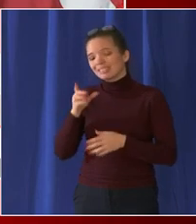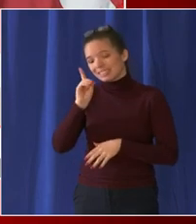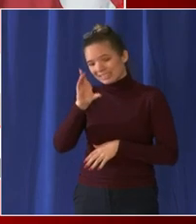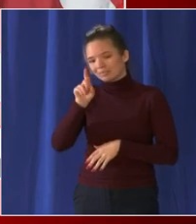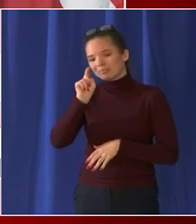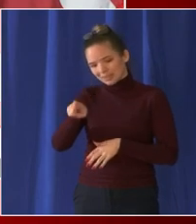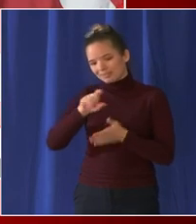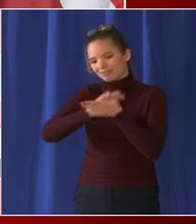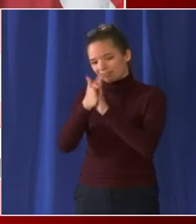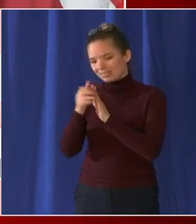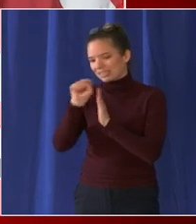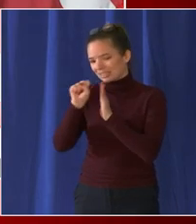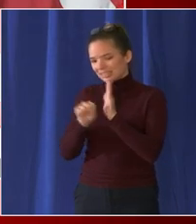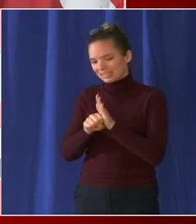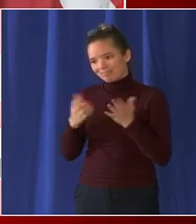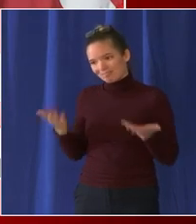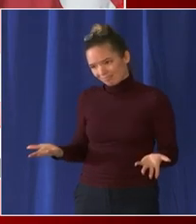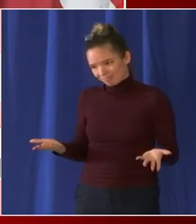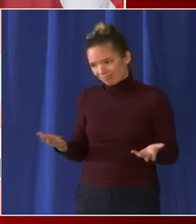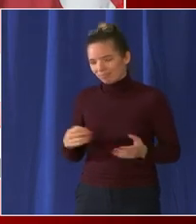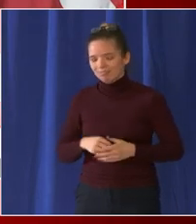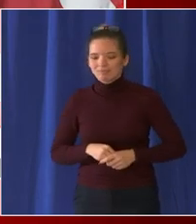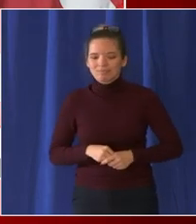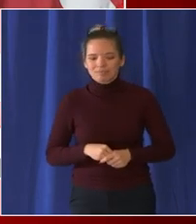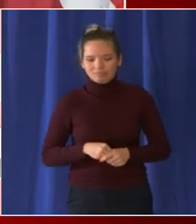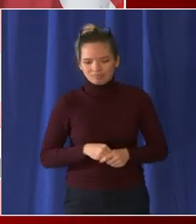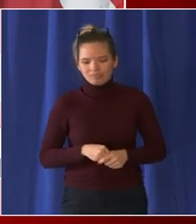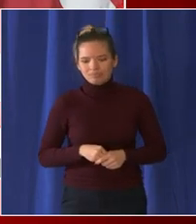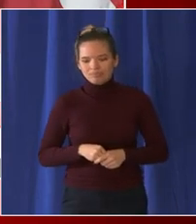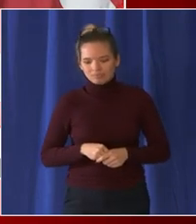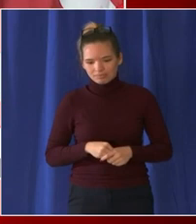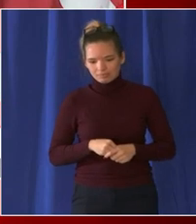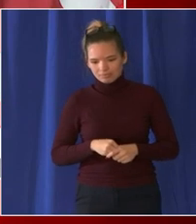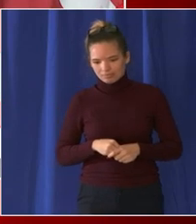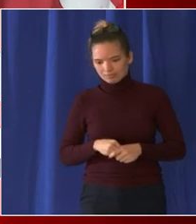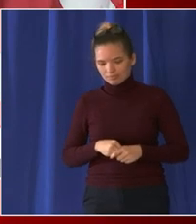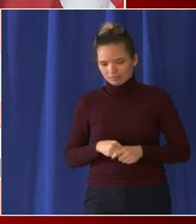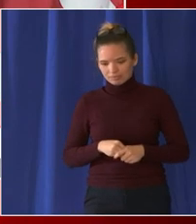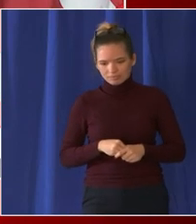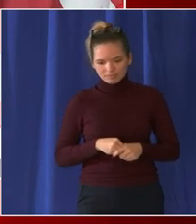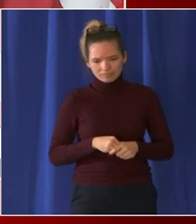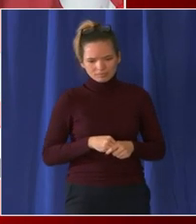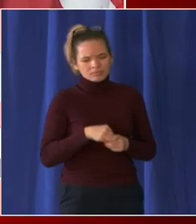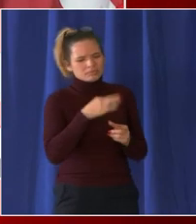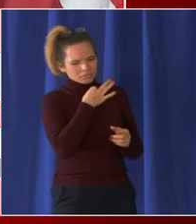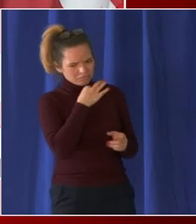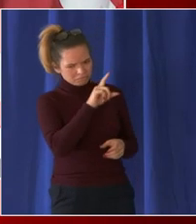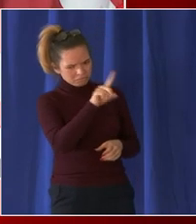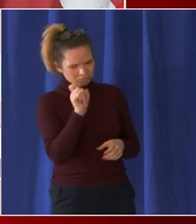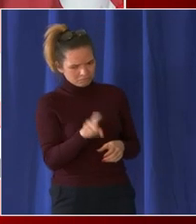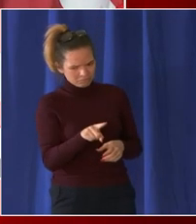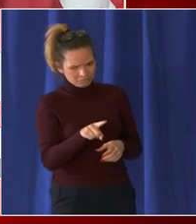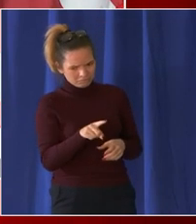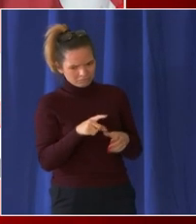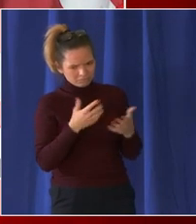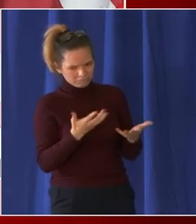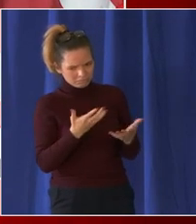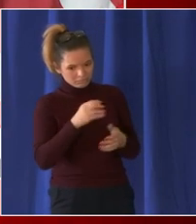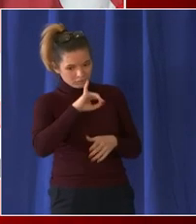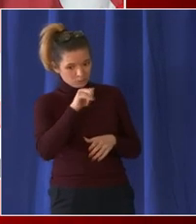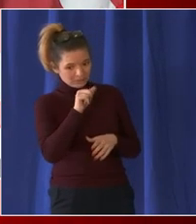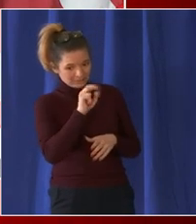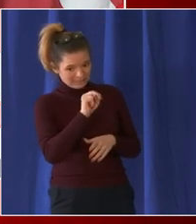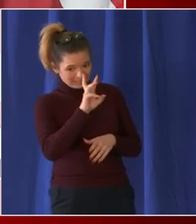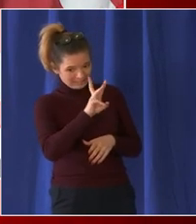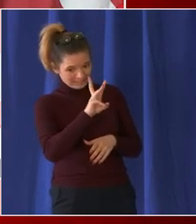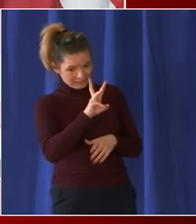yes hey mayor bowser i'm wondering if there's any concerns among uh law enforcement officials here about events planned today i think there's something dc jail and